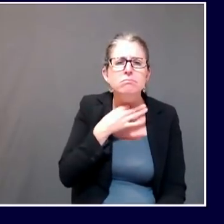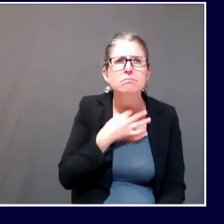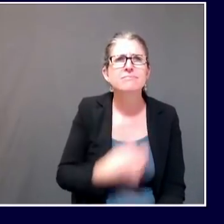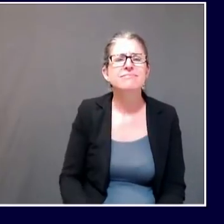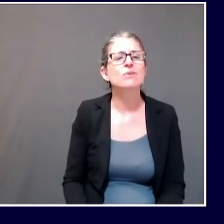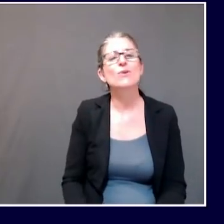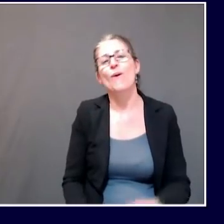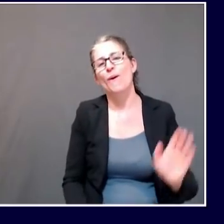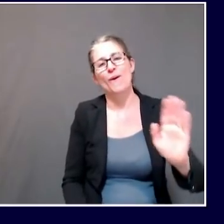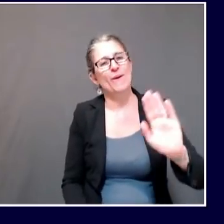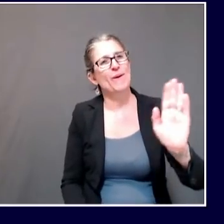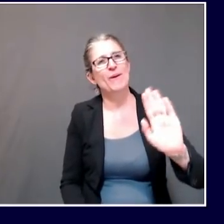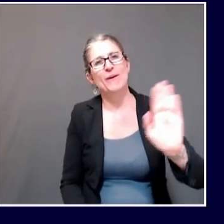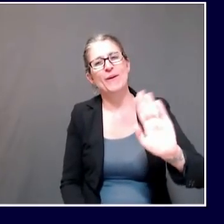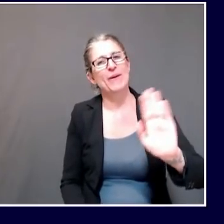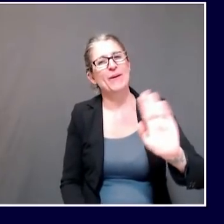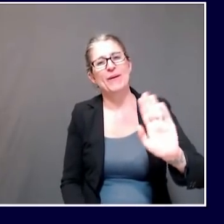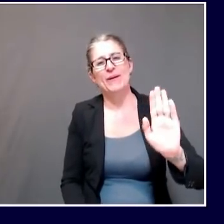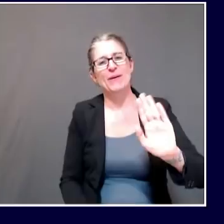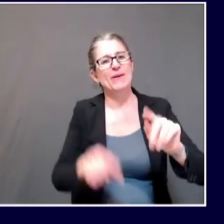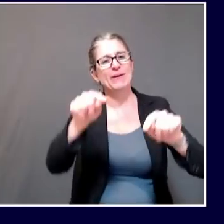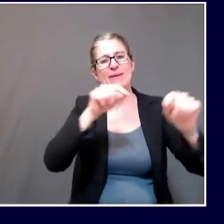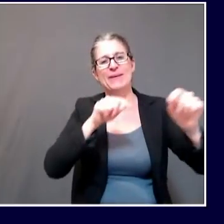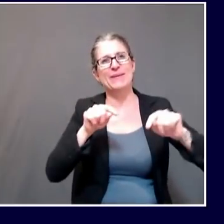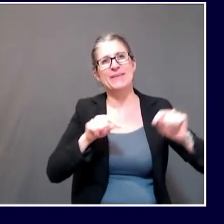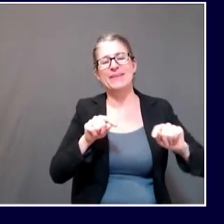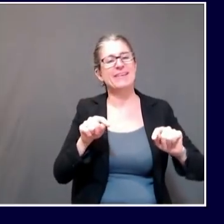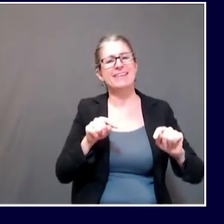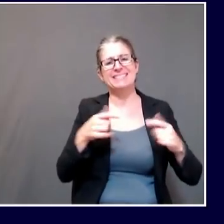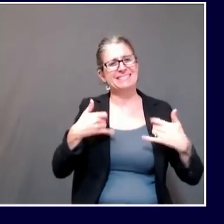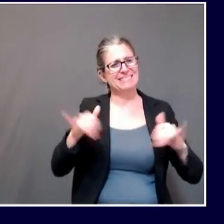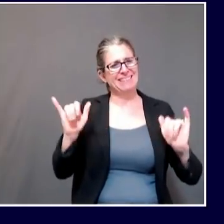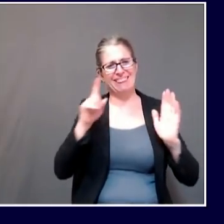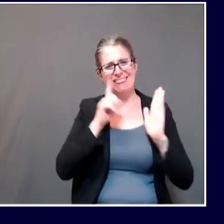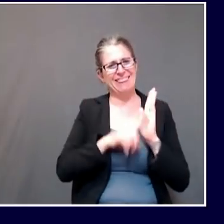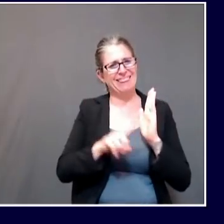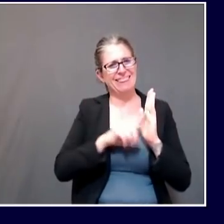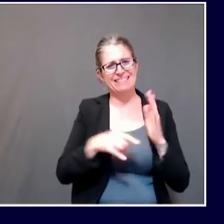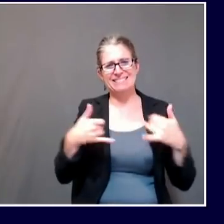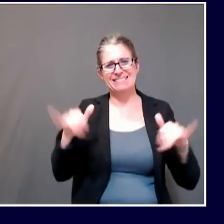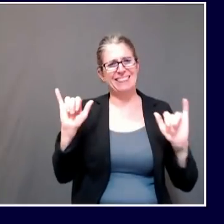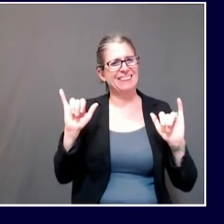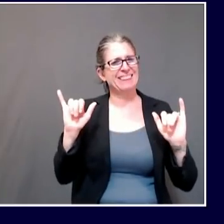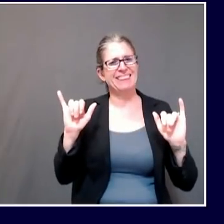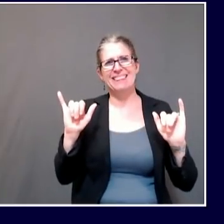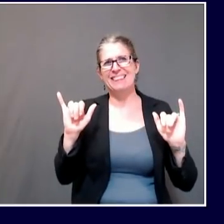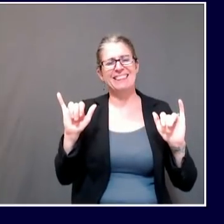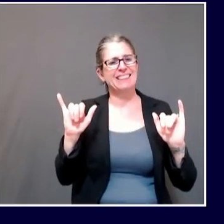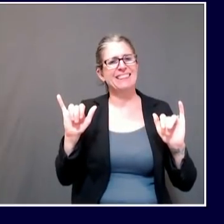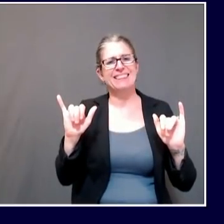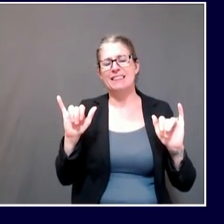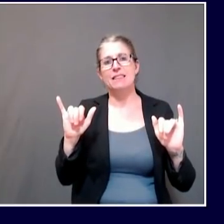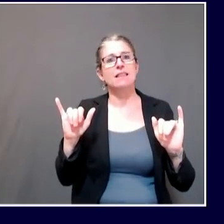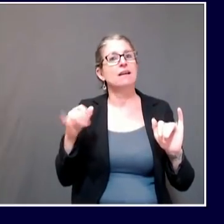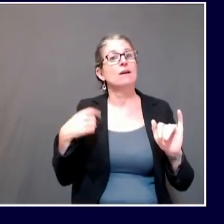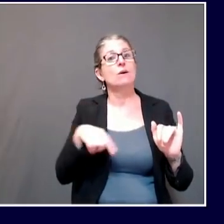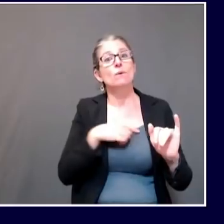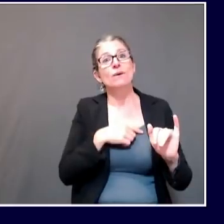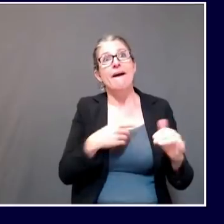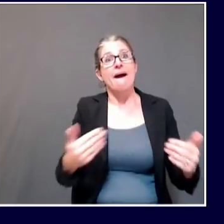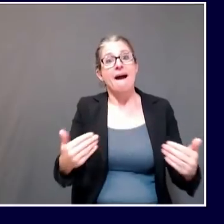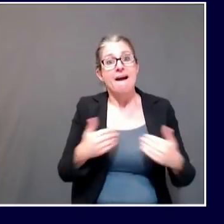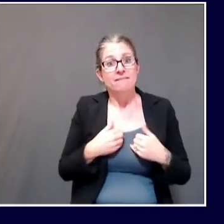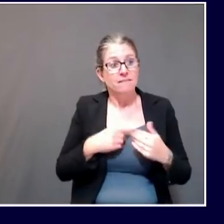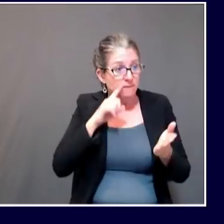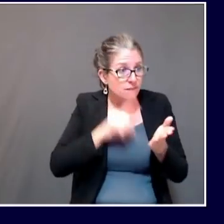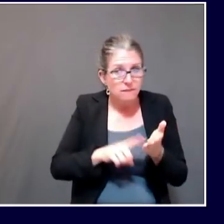Our investigation is continuing. And in any outbreak investigation, we're always trying to figure out, in this setting,